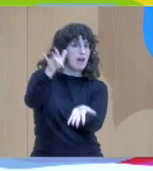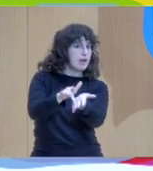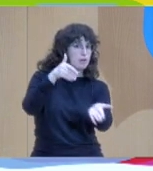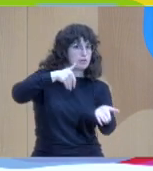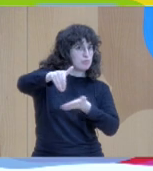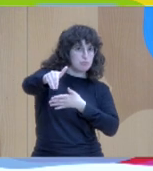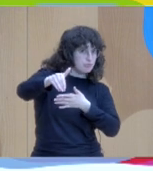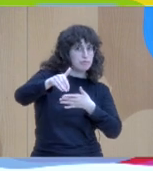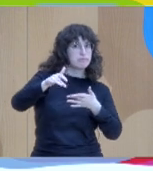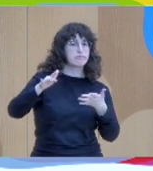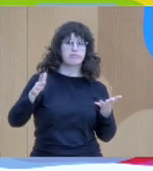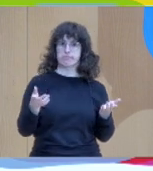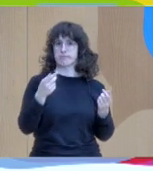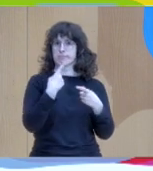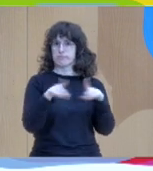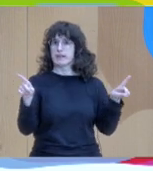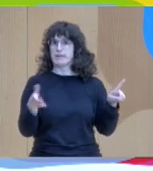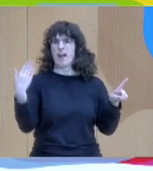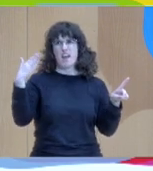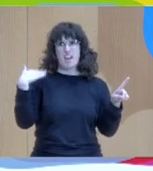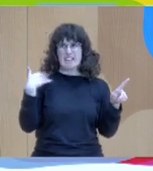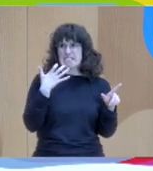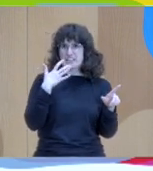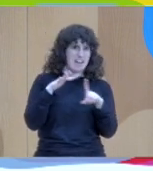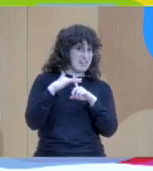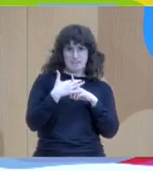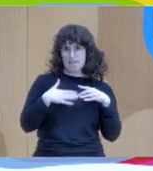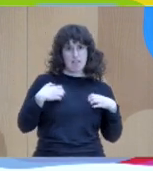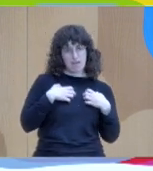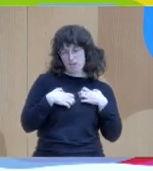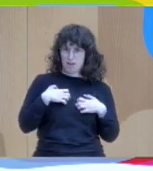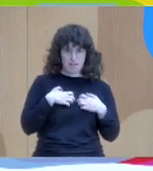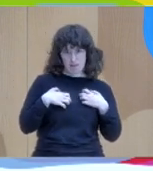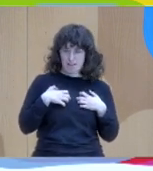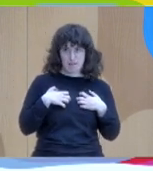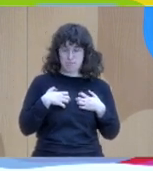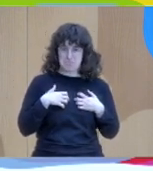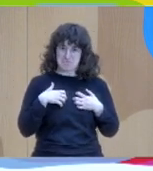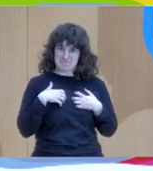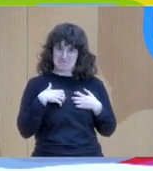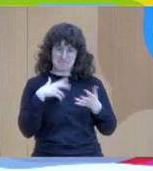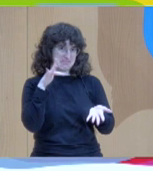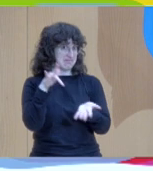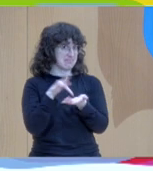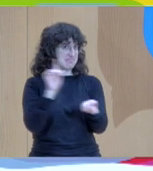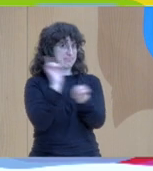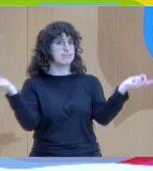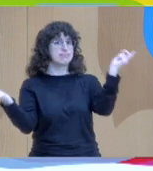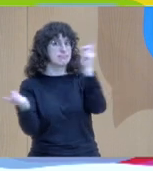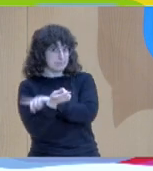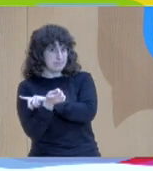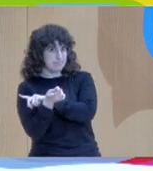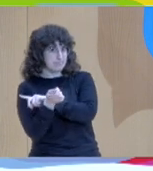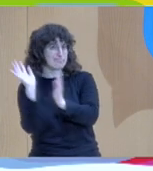an anxious situation it changes into a very sort of relieved situation I'm sure that many of you have noticed